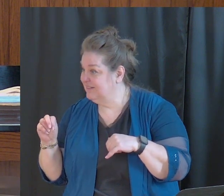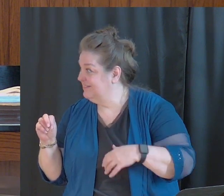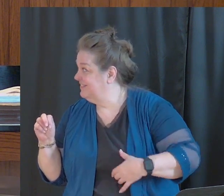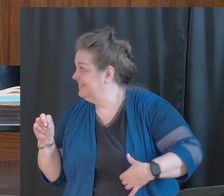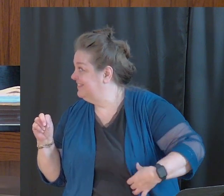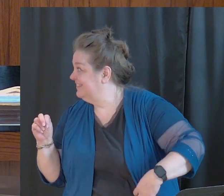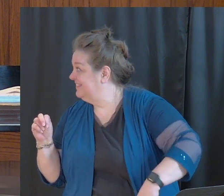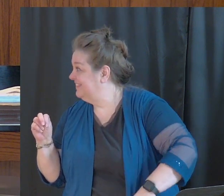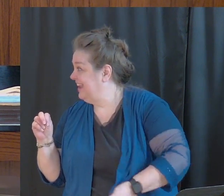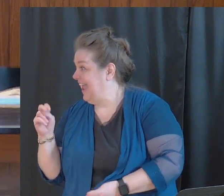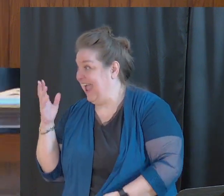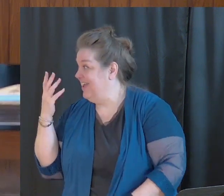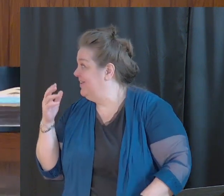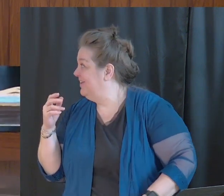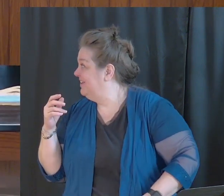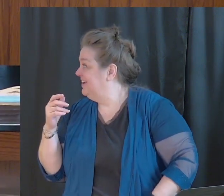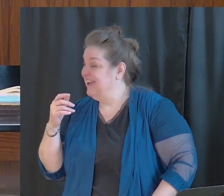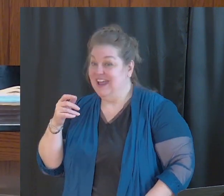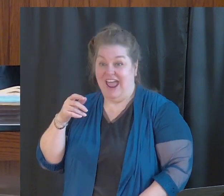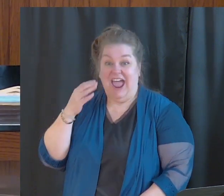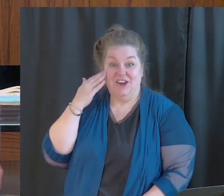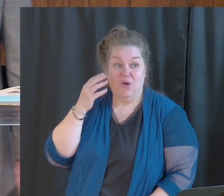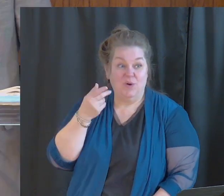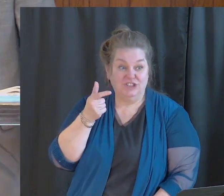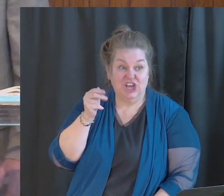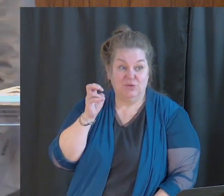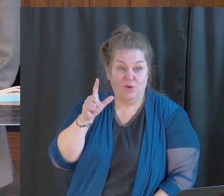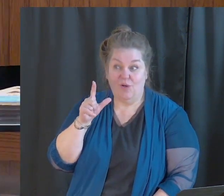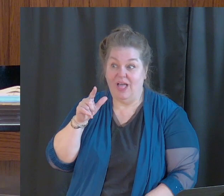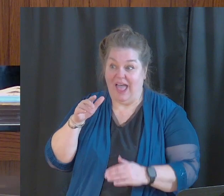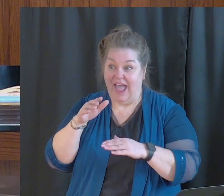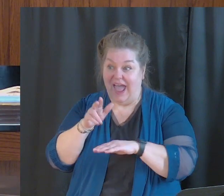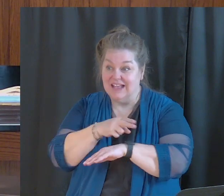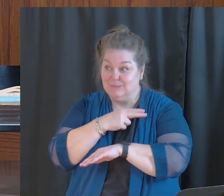don't know. I know what General Hospital is. I see that one advertised.